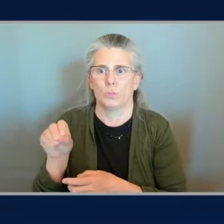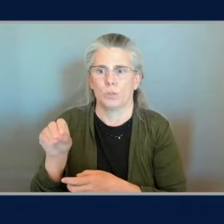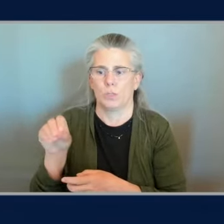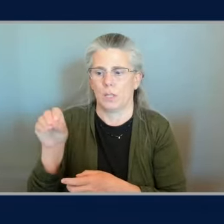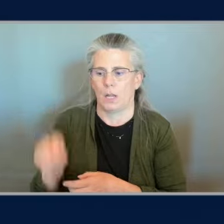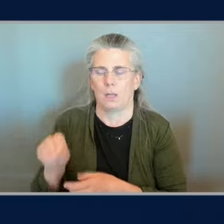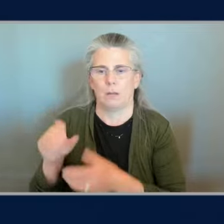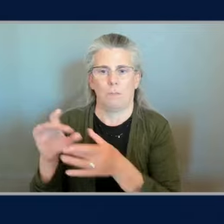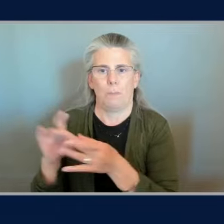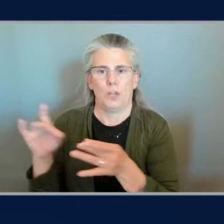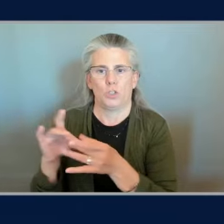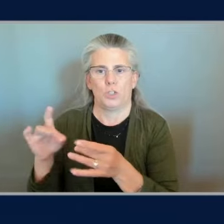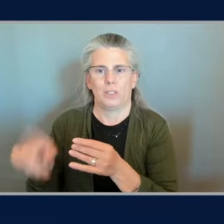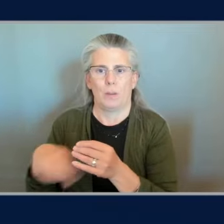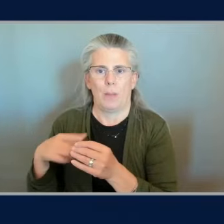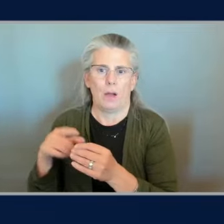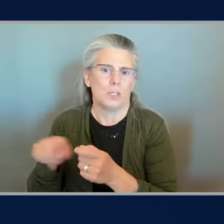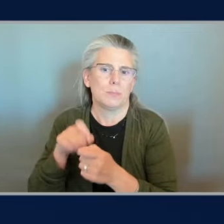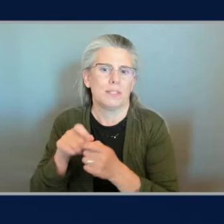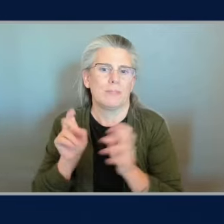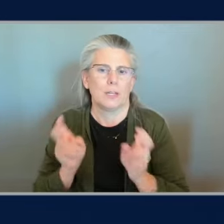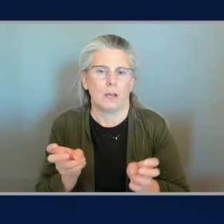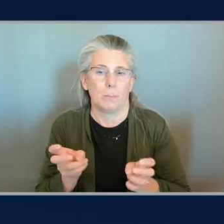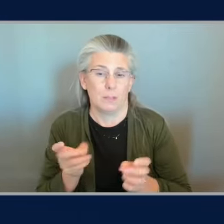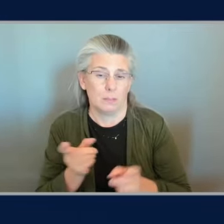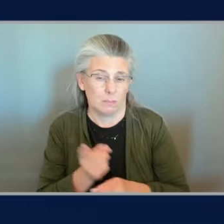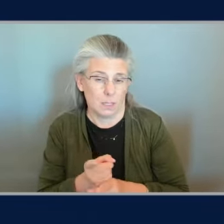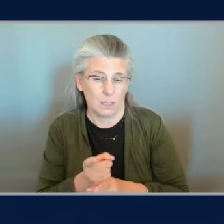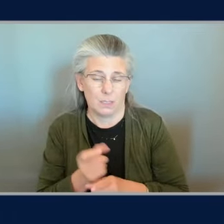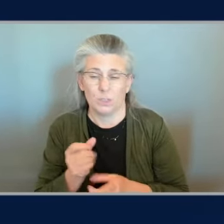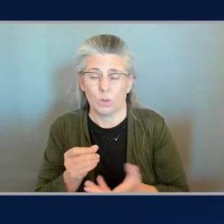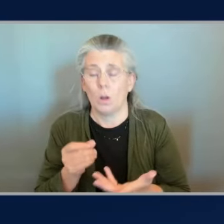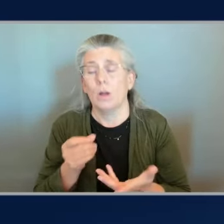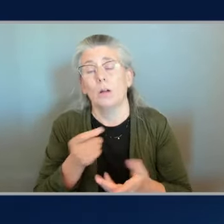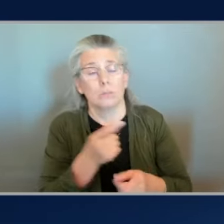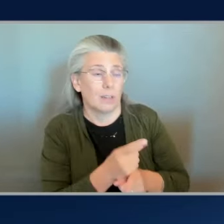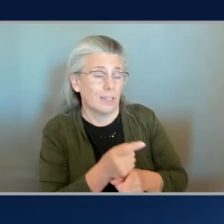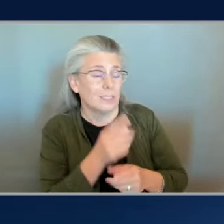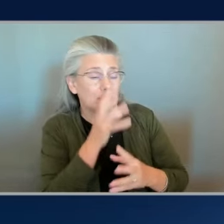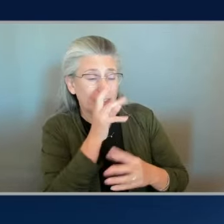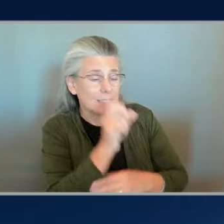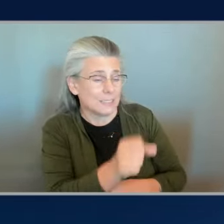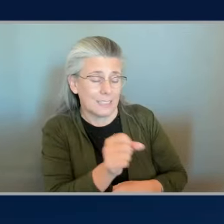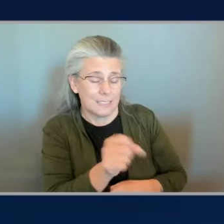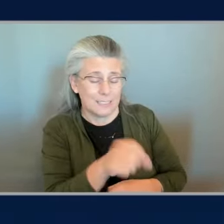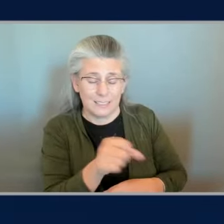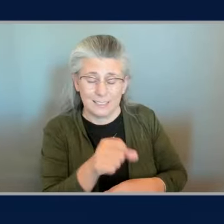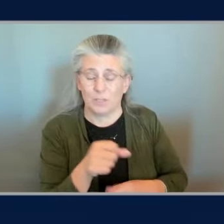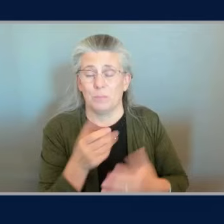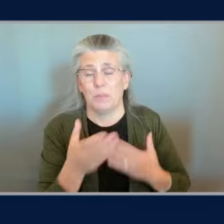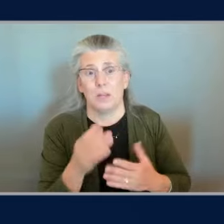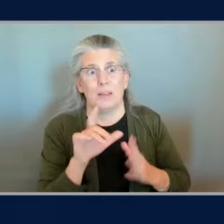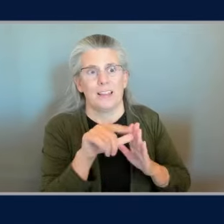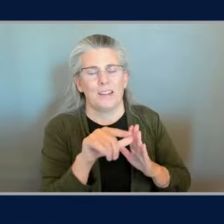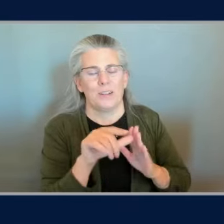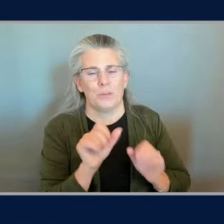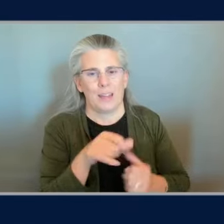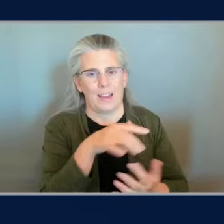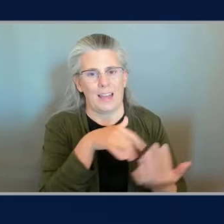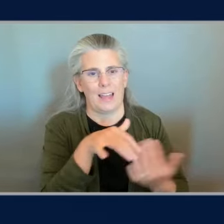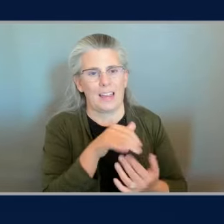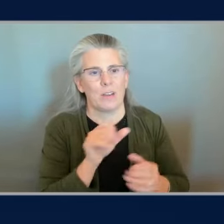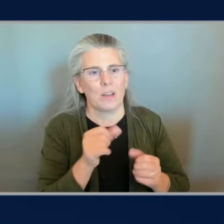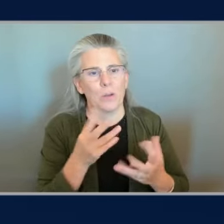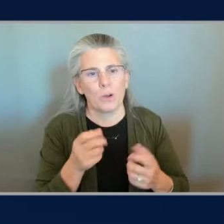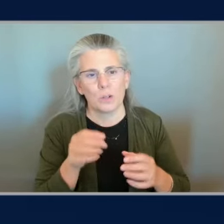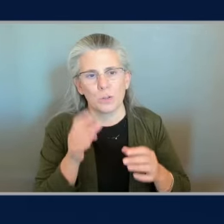through it well i think it's fascinating too i would look at some point maybe we can go hang out later chris i would want to hear more about like measuring the